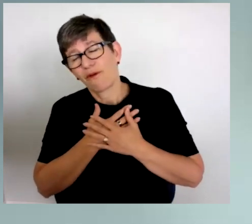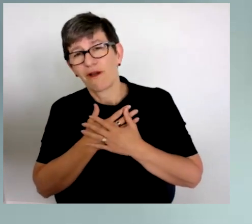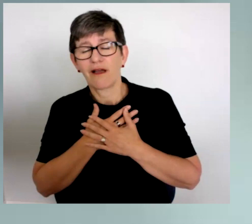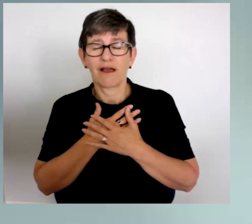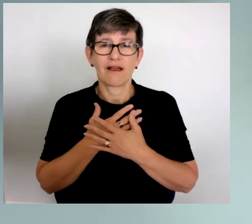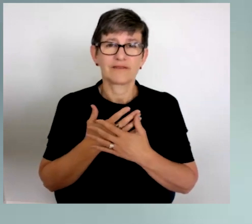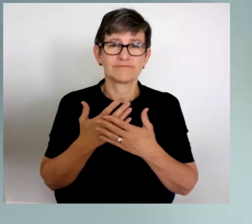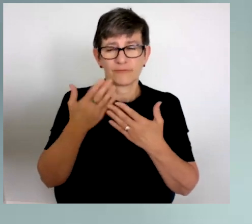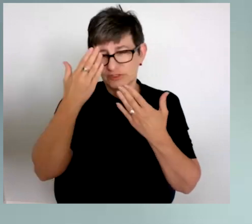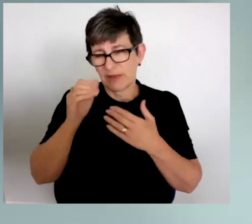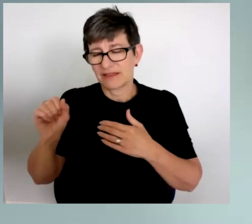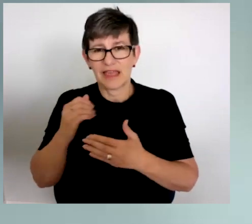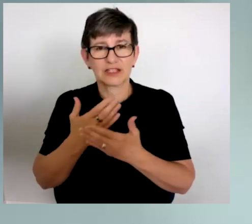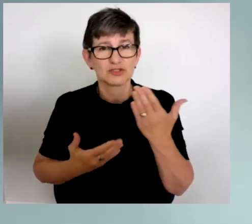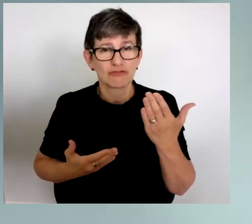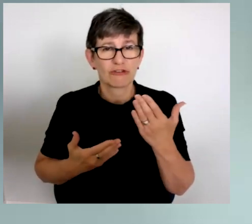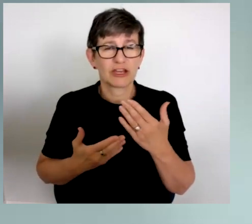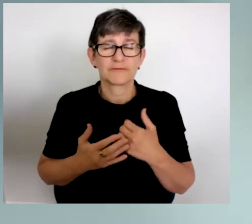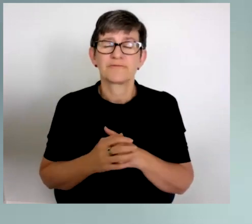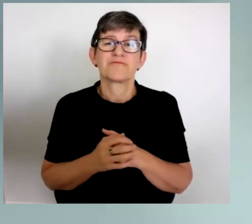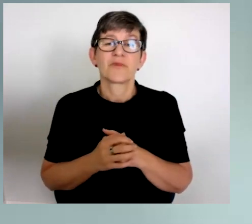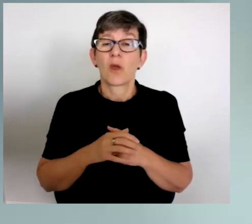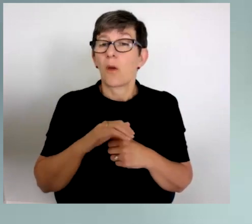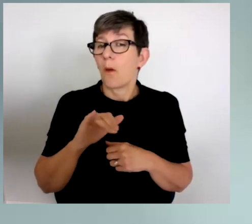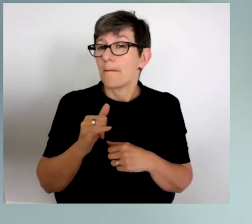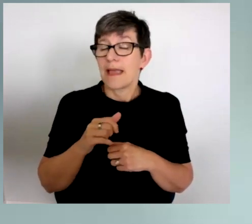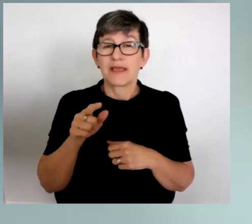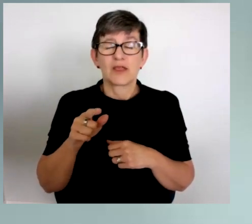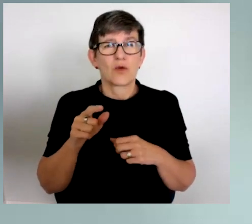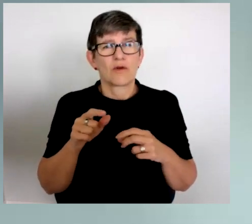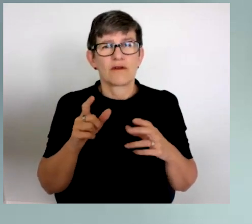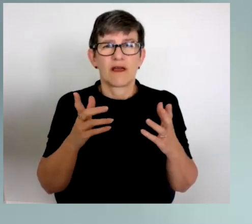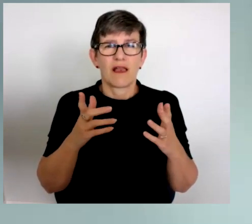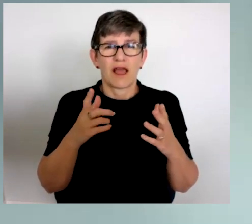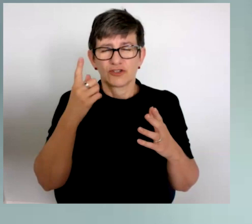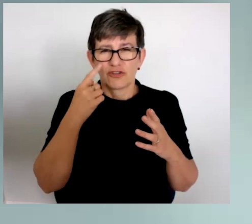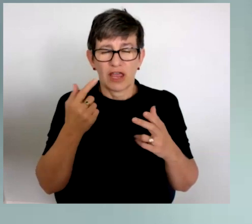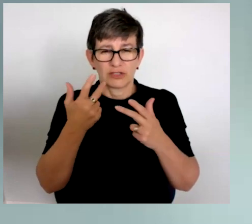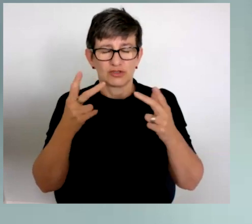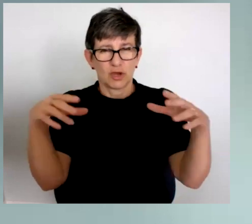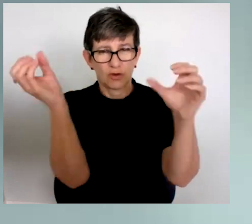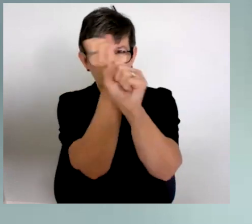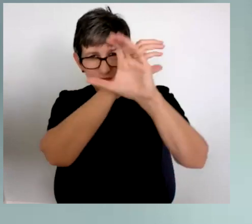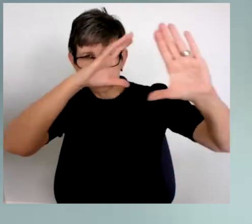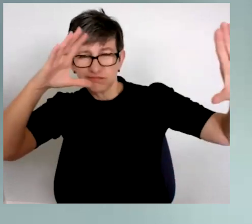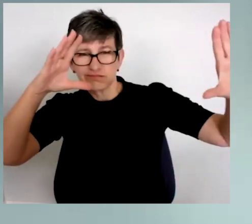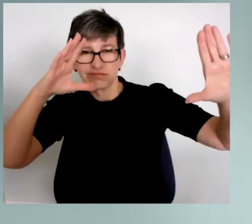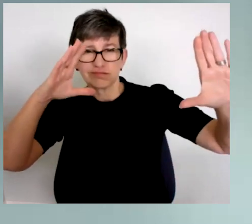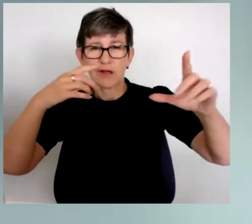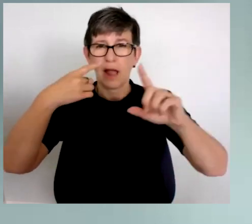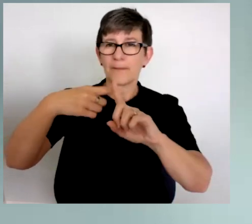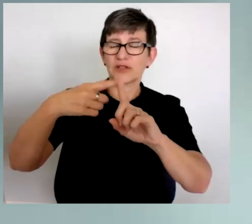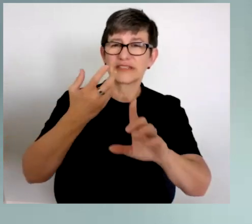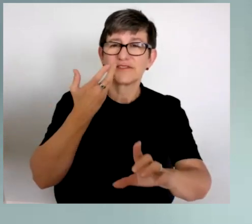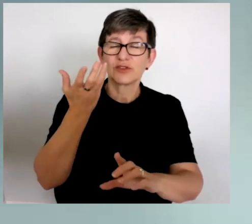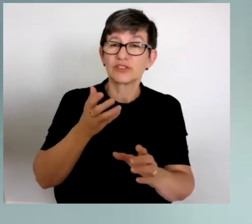they want you to do that. Or whether it be that you're actually painting a picture of a brighter future through